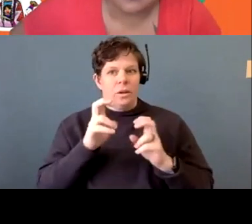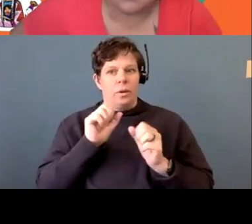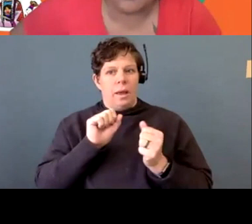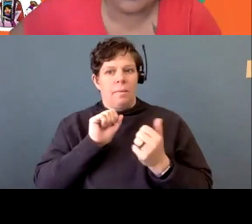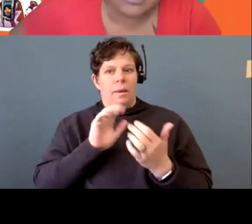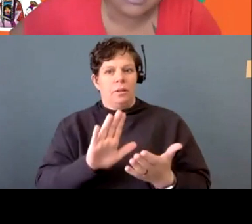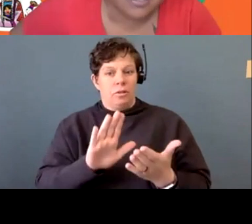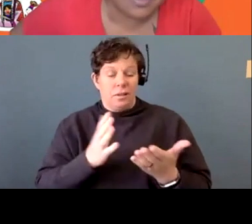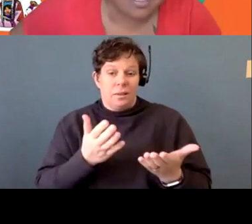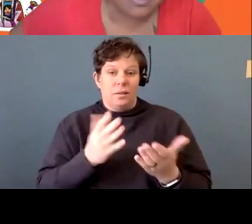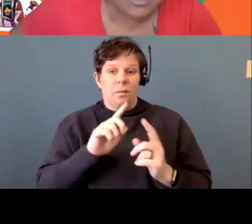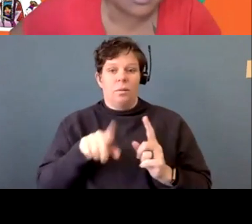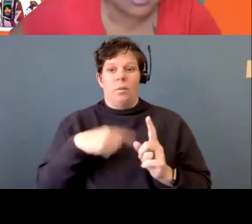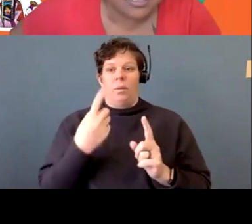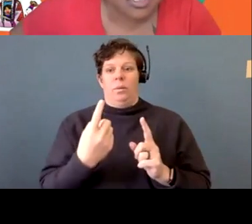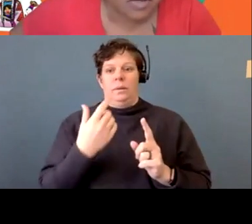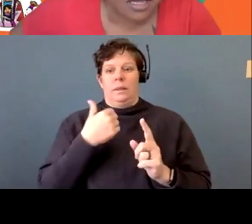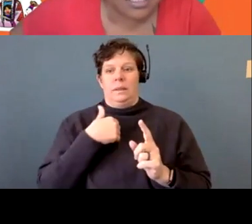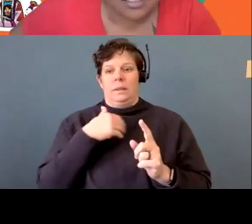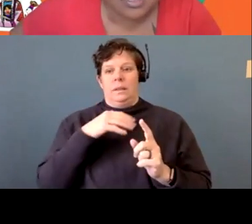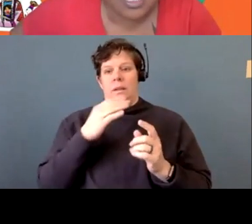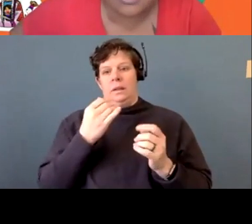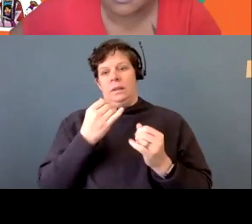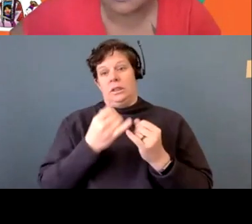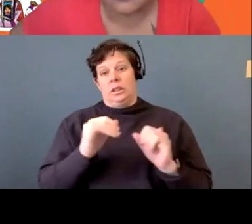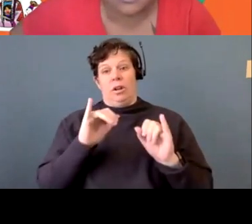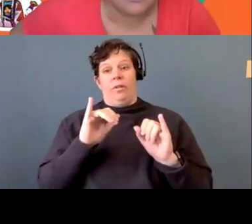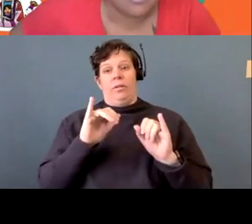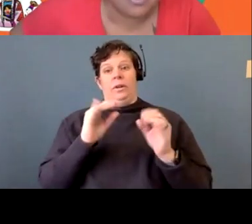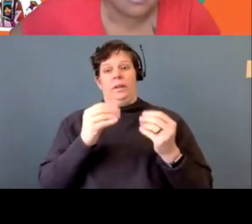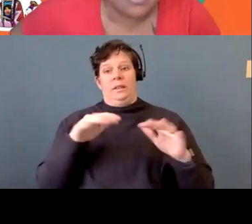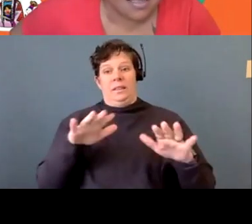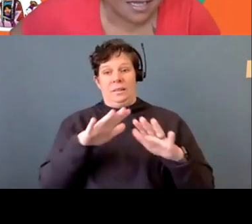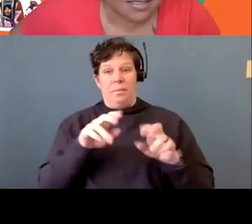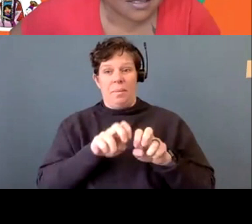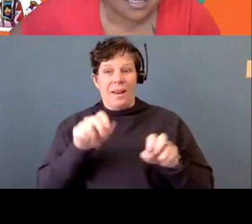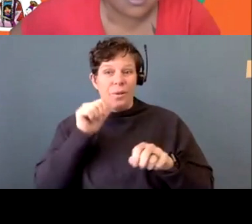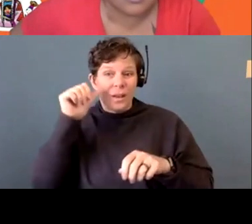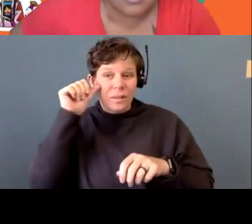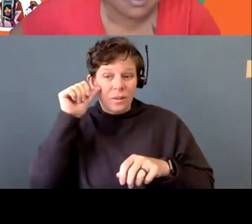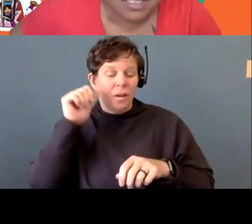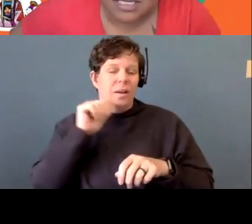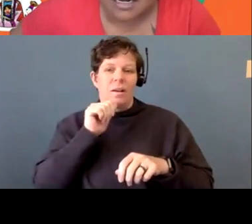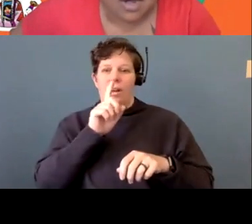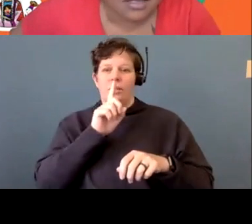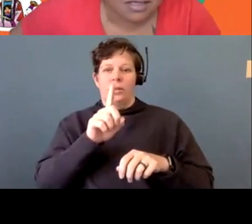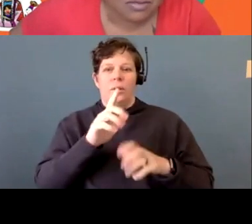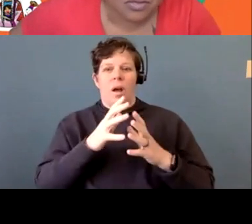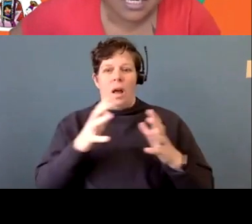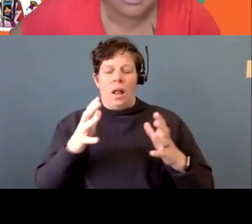um, only to have a sovereignty and jurisdiction panel yesterday tell us that that's not the case, that there is deep-seated